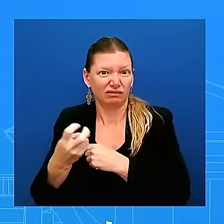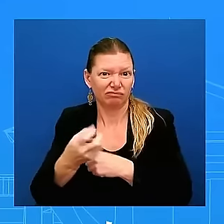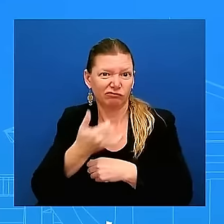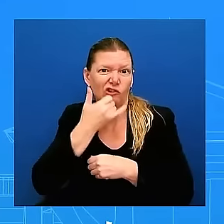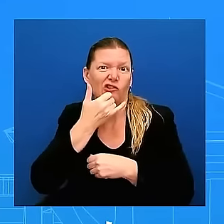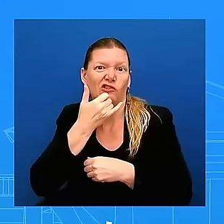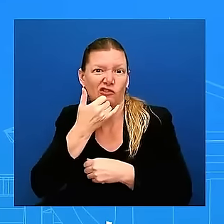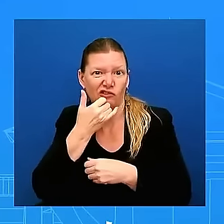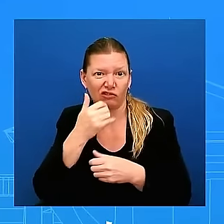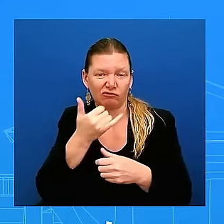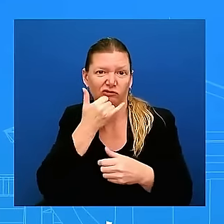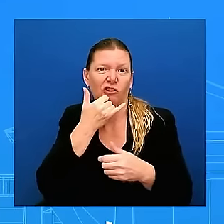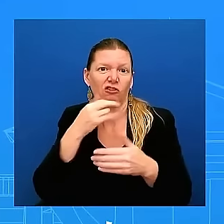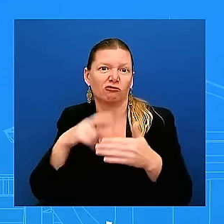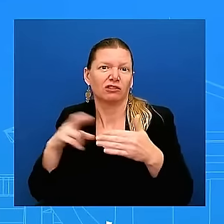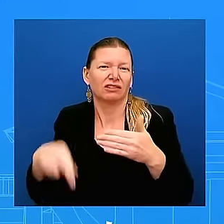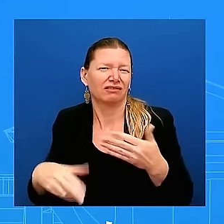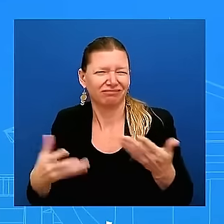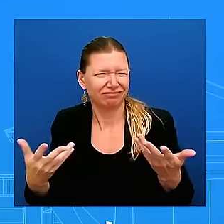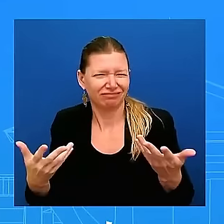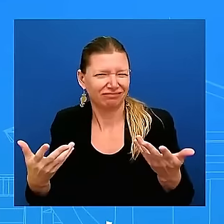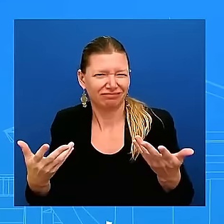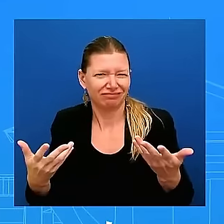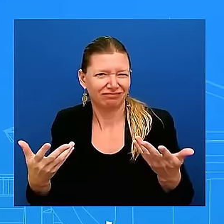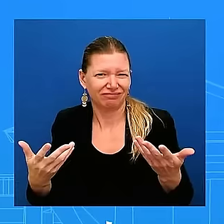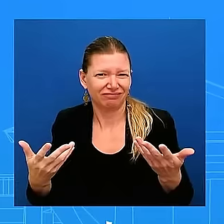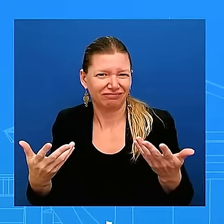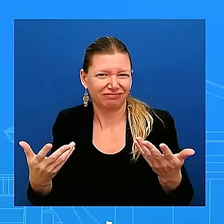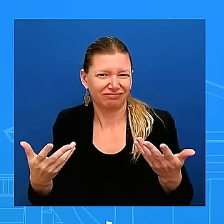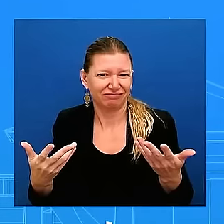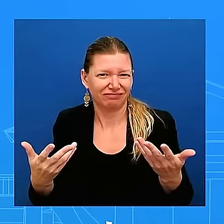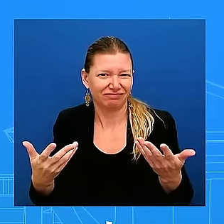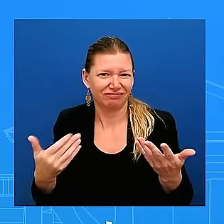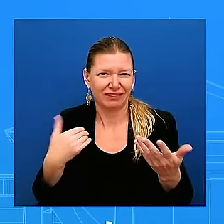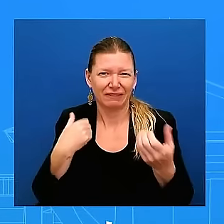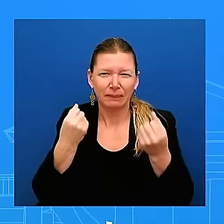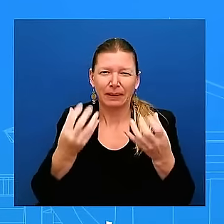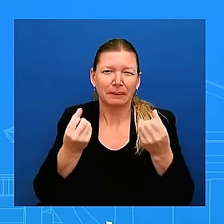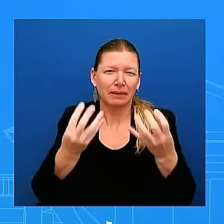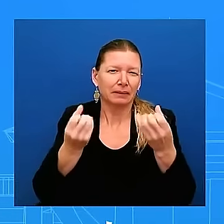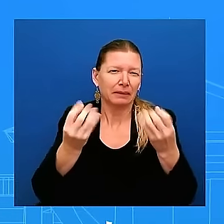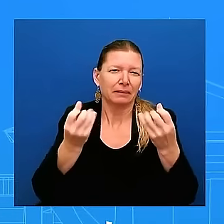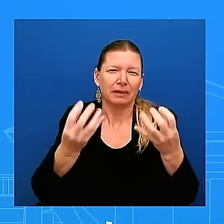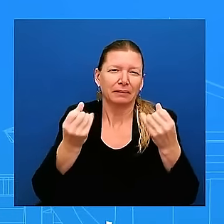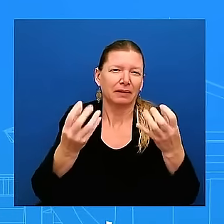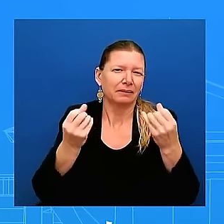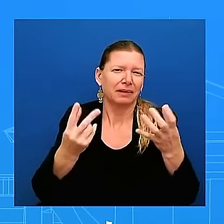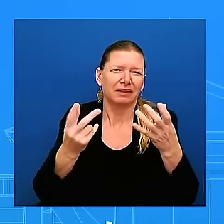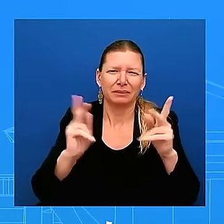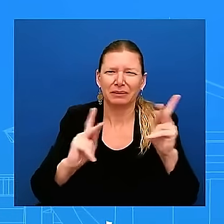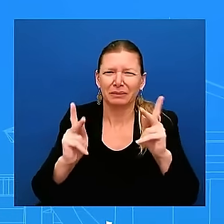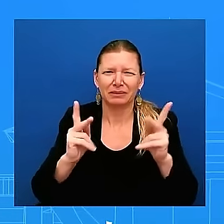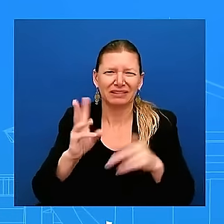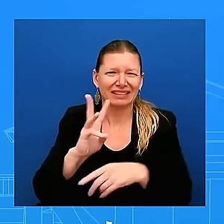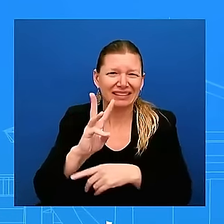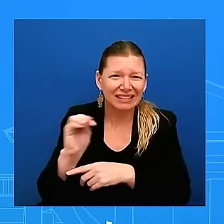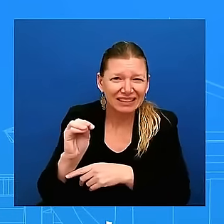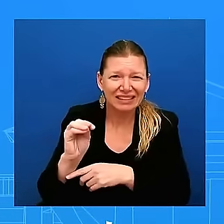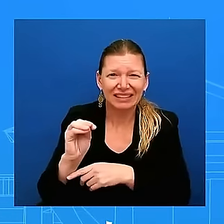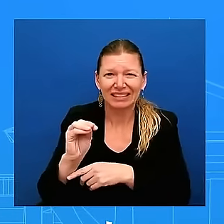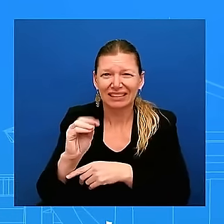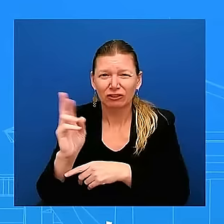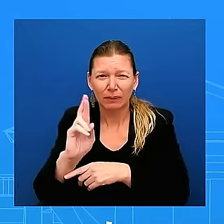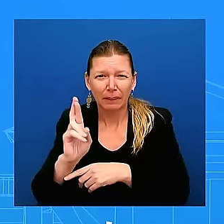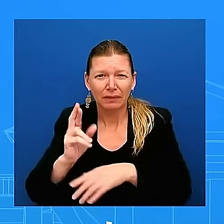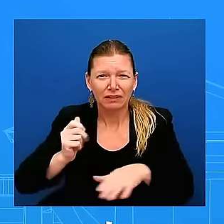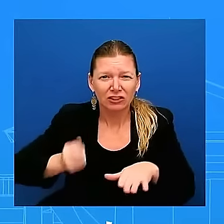when dozens dozens of more than 60 republican judges said that it was a free and fair